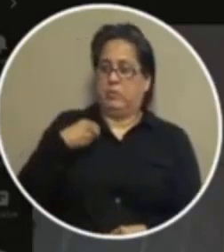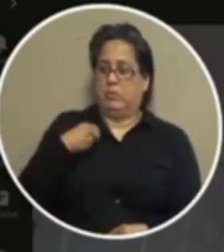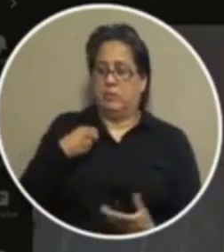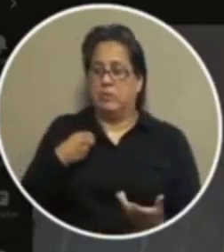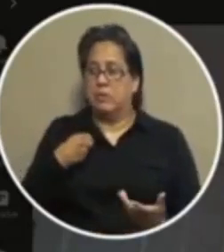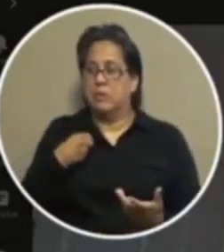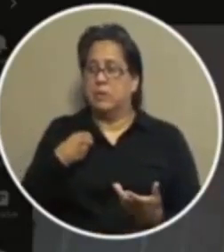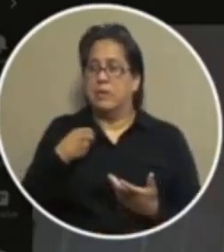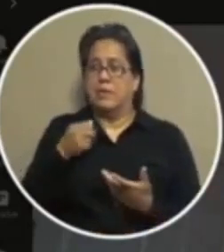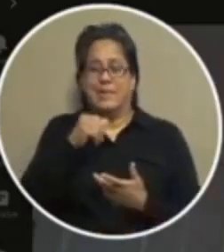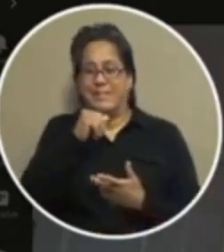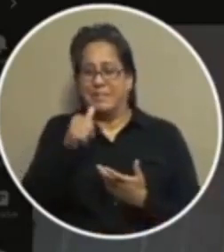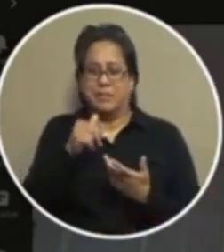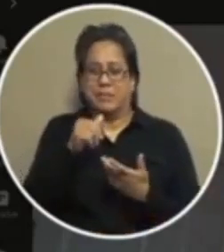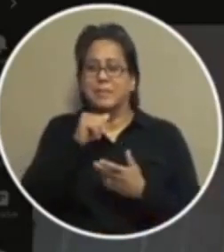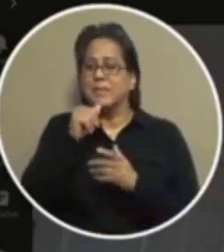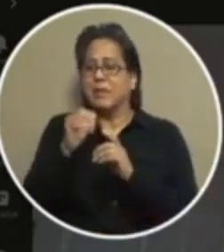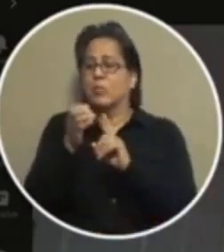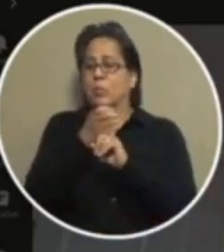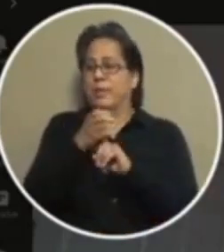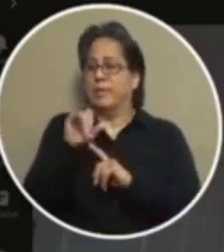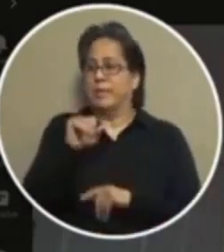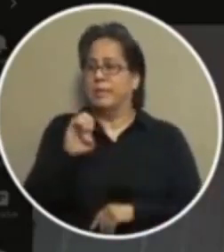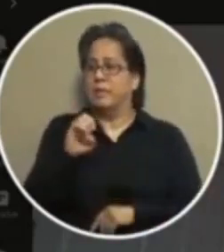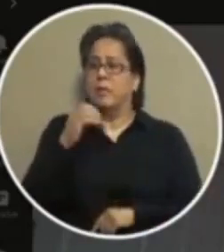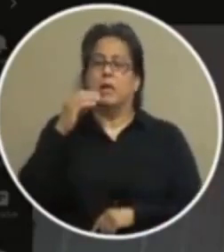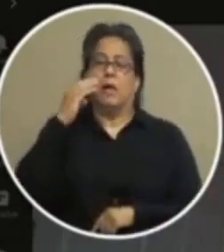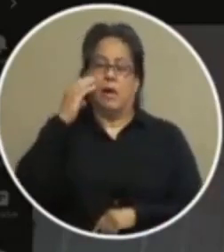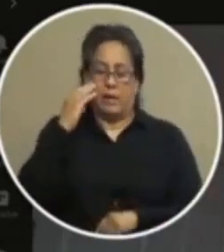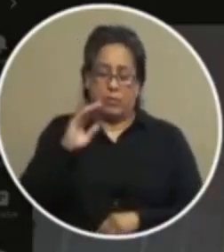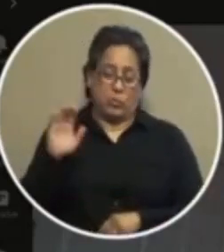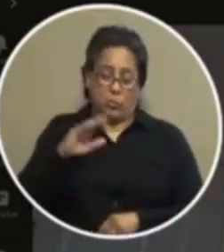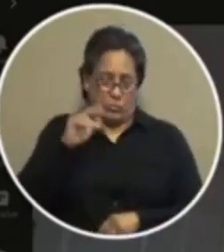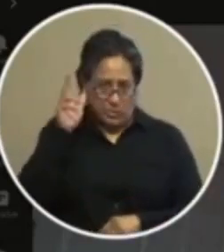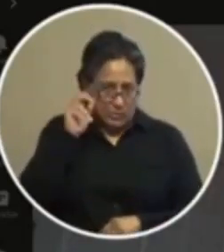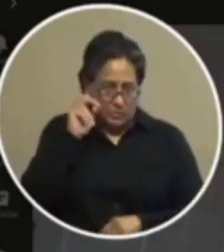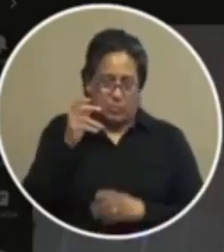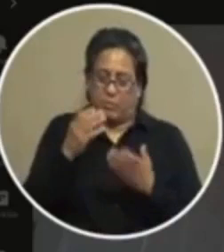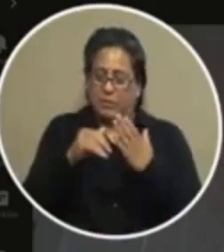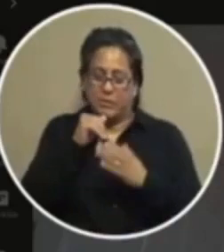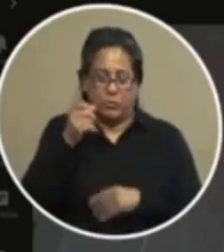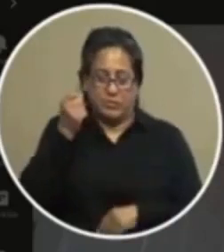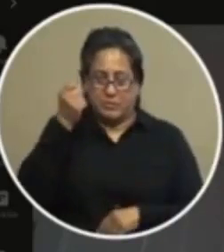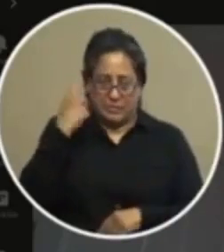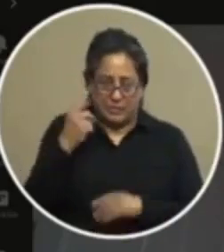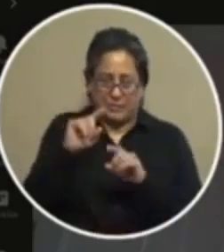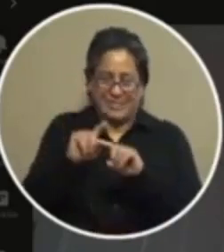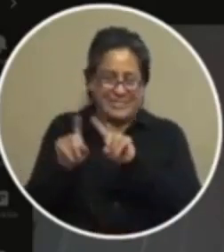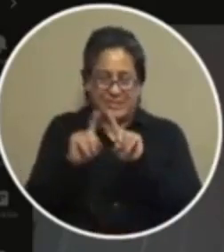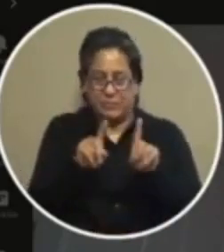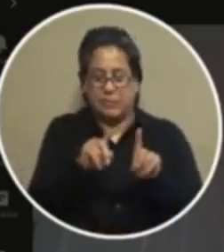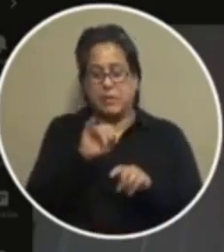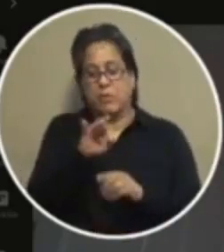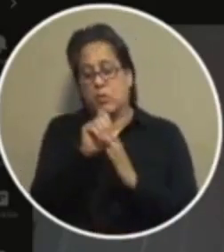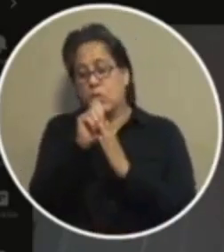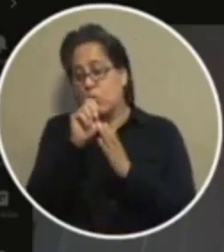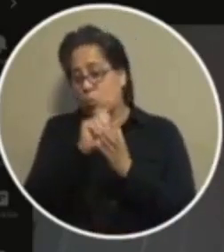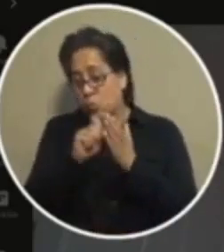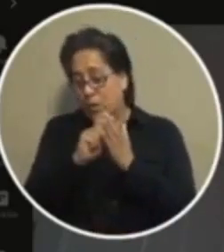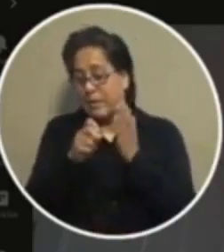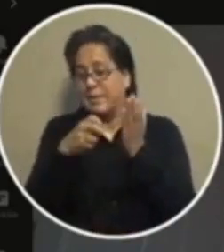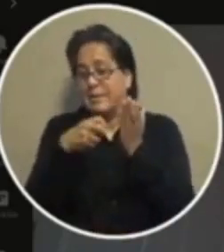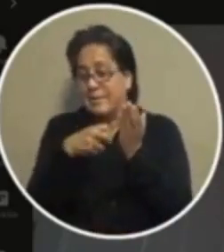it's not like a non-arrest case and i know that those who are listening probably don't understand the distinction but if you're writing the ticket